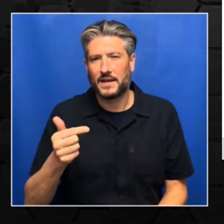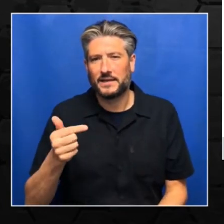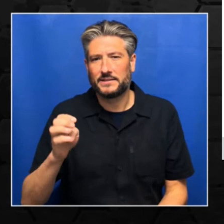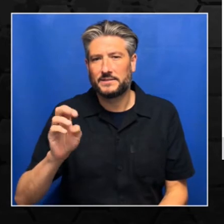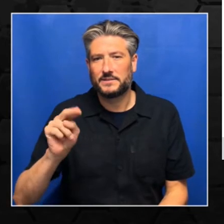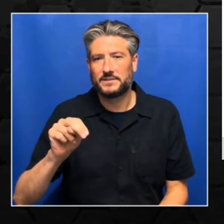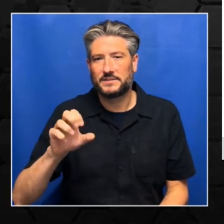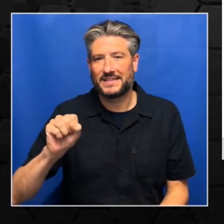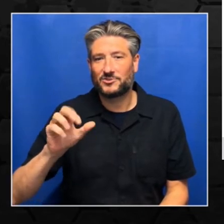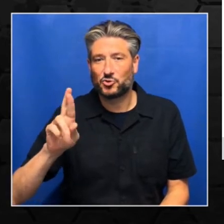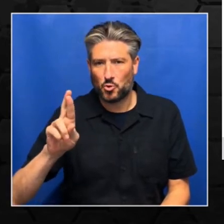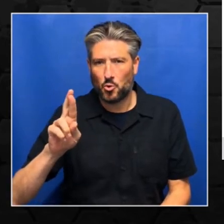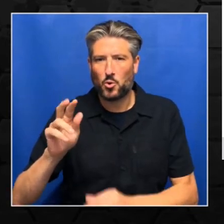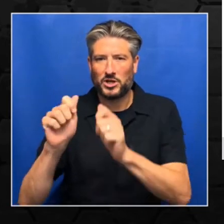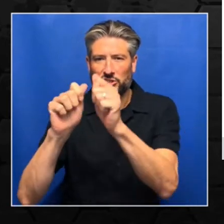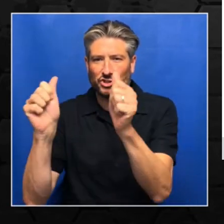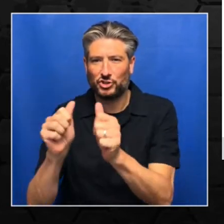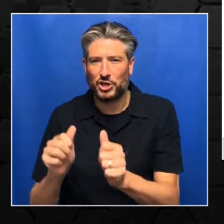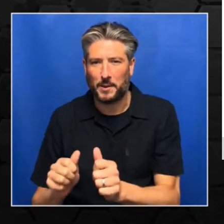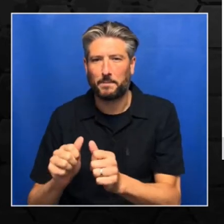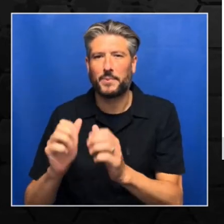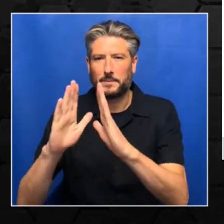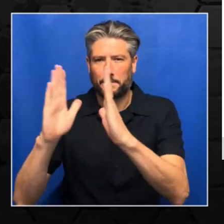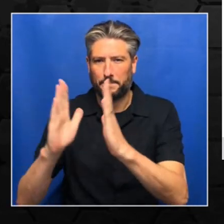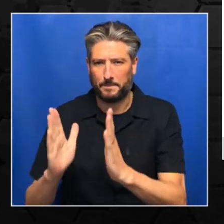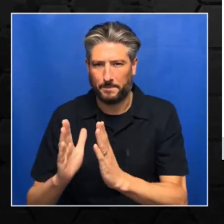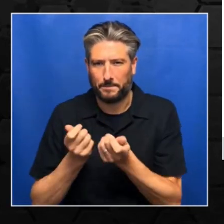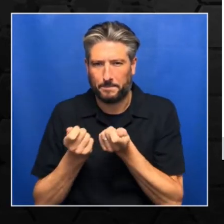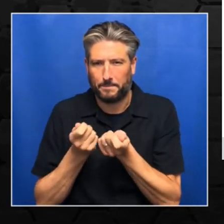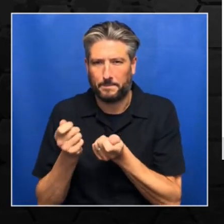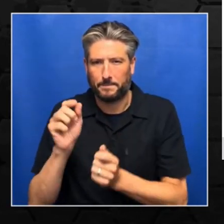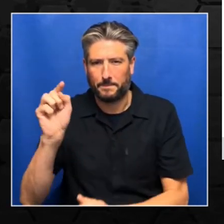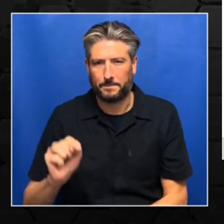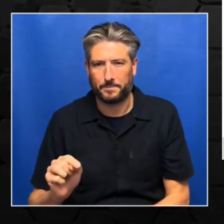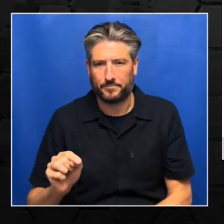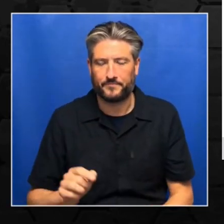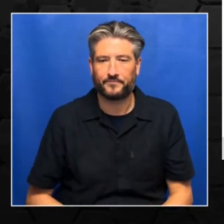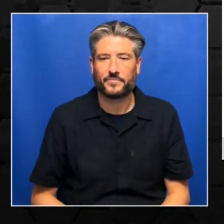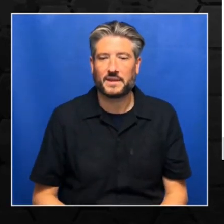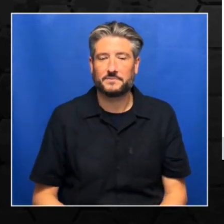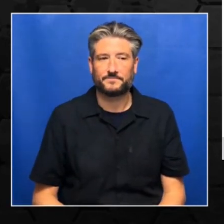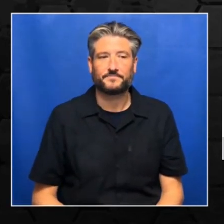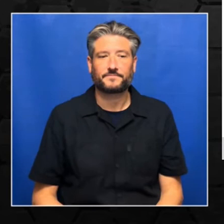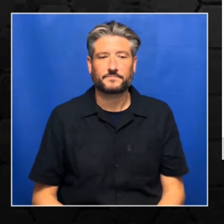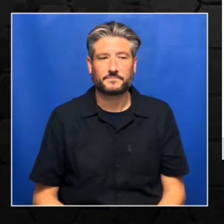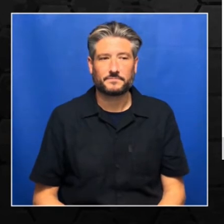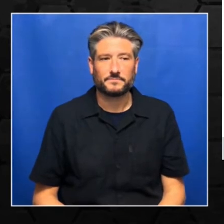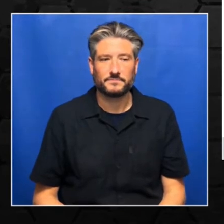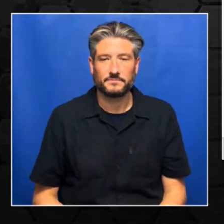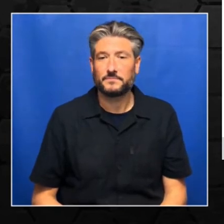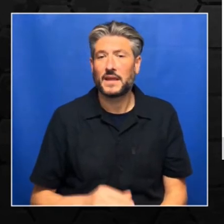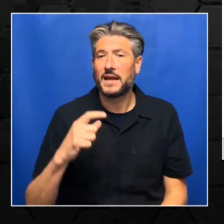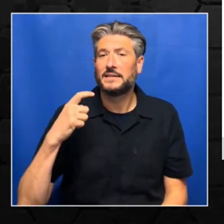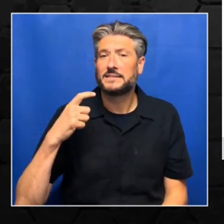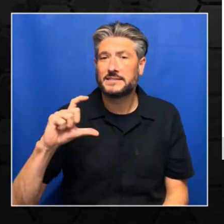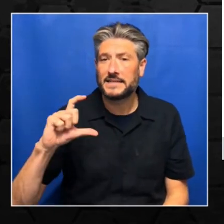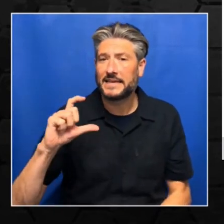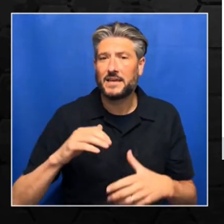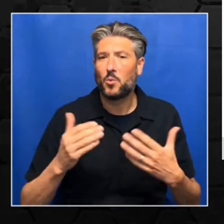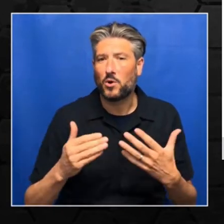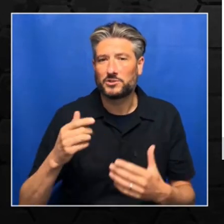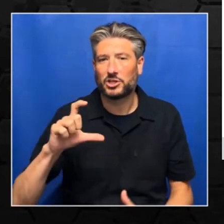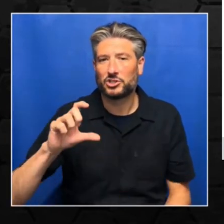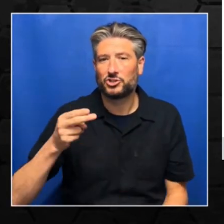in the memory. So this is, n is basically the batch size n. C is the channel, is for the channels.